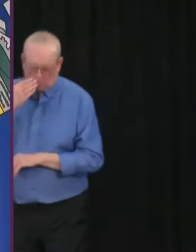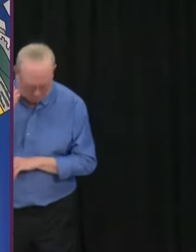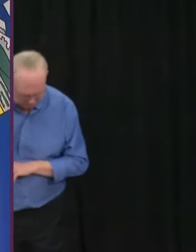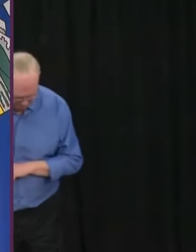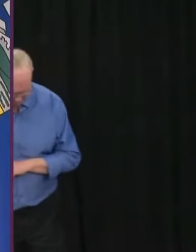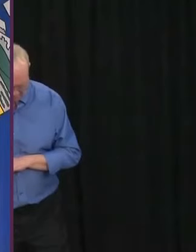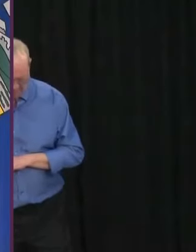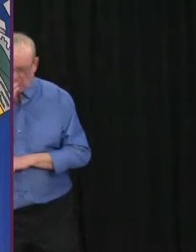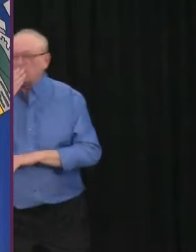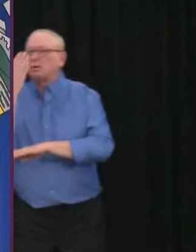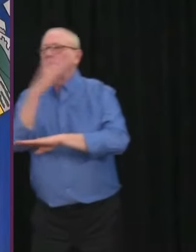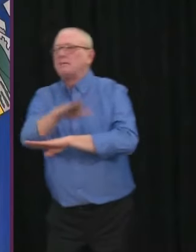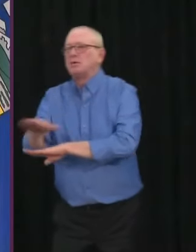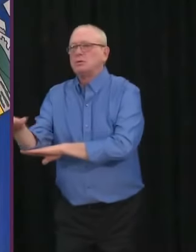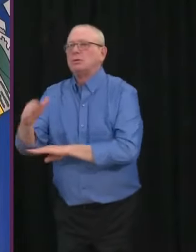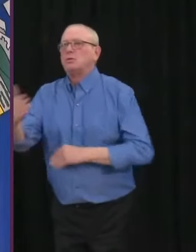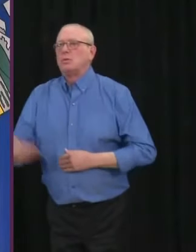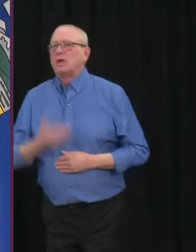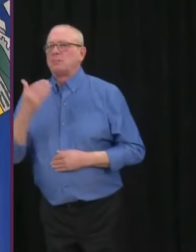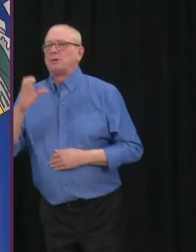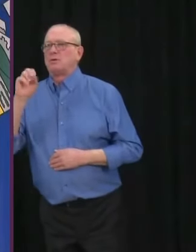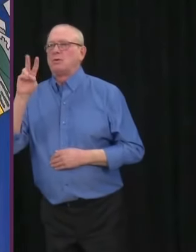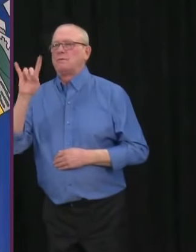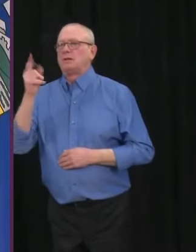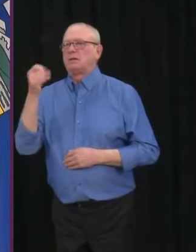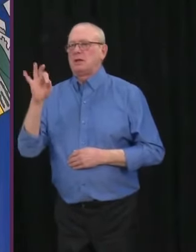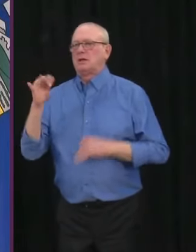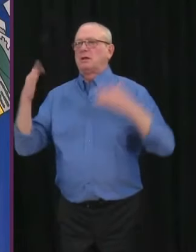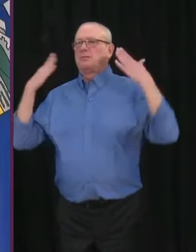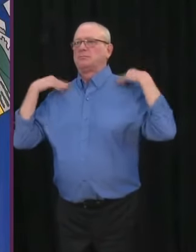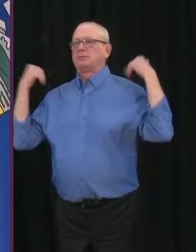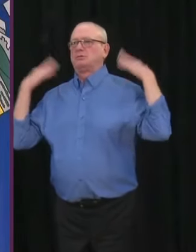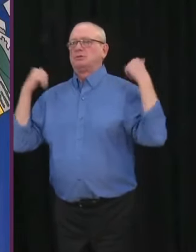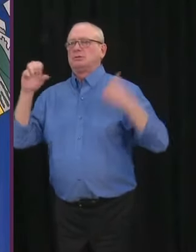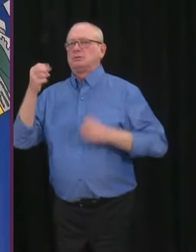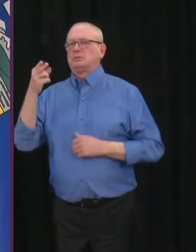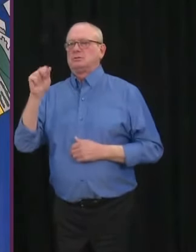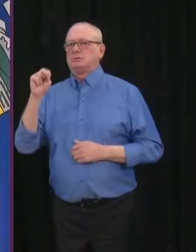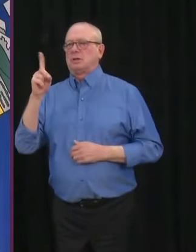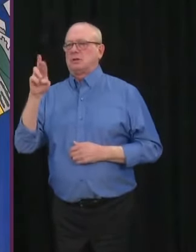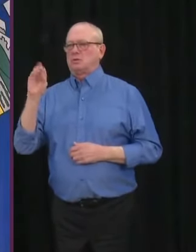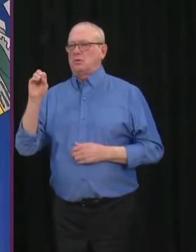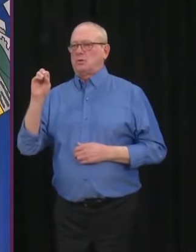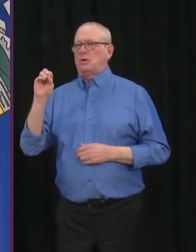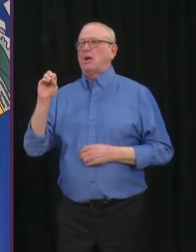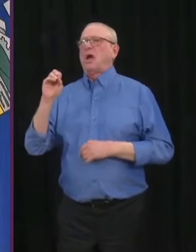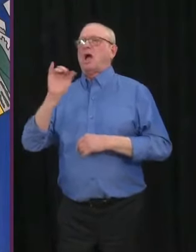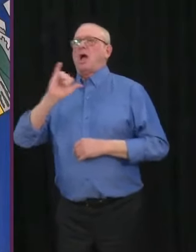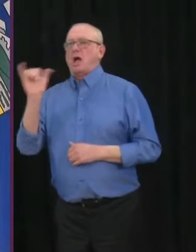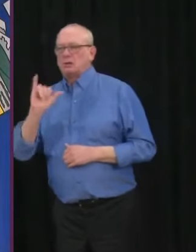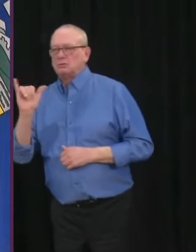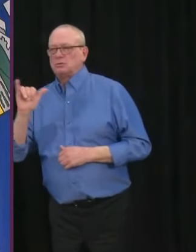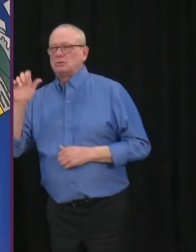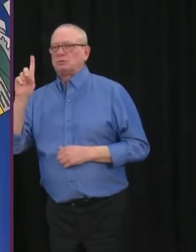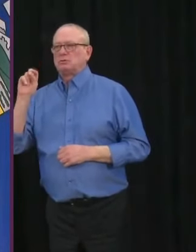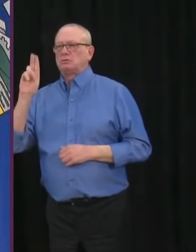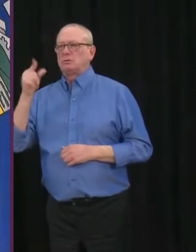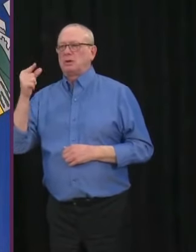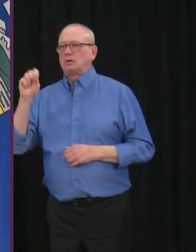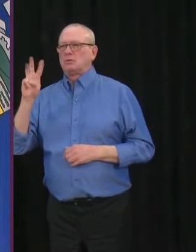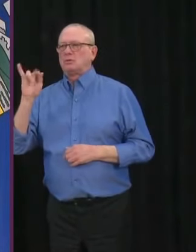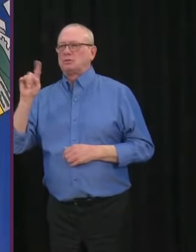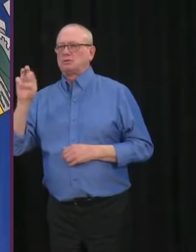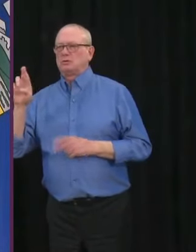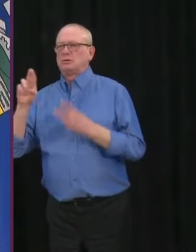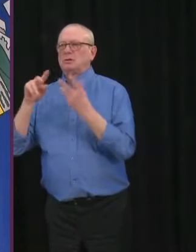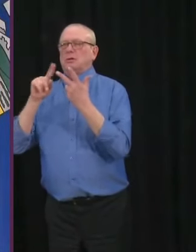Tyler Shandrew, Minister of Jobs, Economy and Innovation, Doug Schweitzer, and Dr. Dina Hinshaw. Minister Shandrew will open